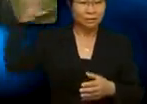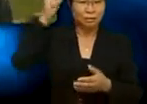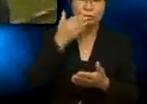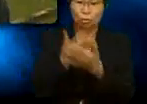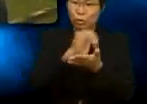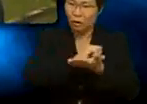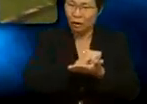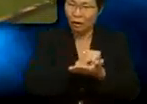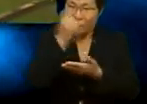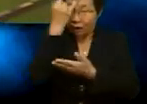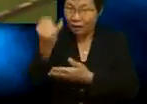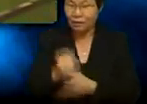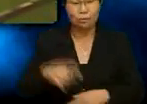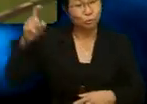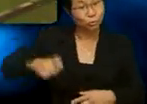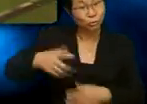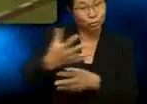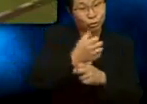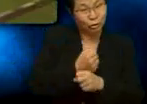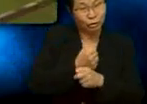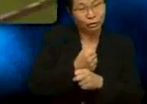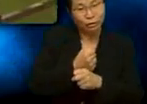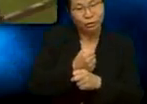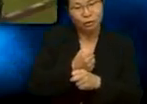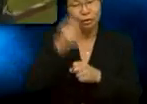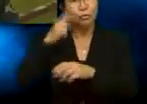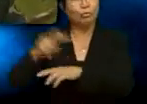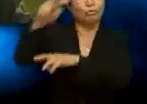a, um, breathtaking view of the city.